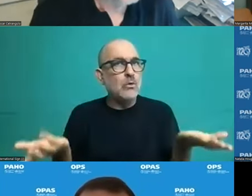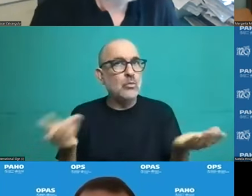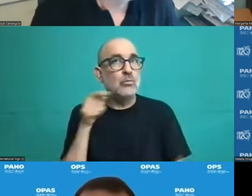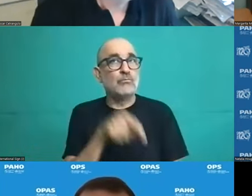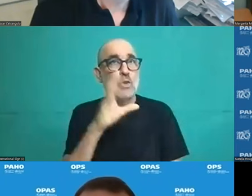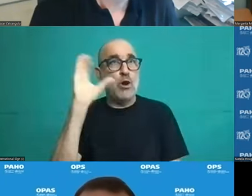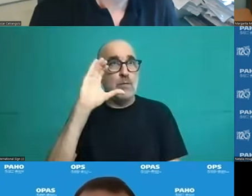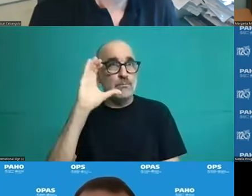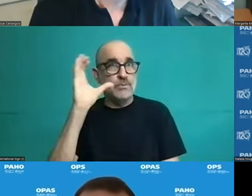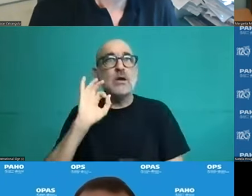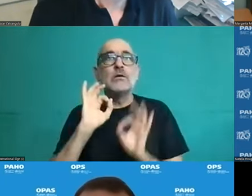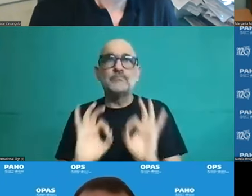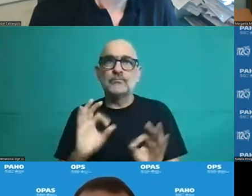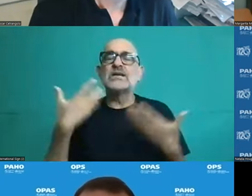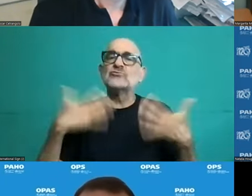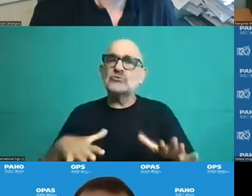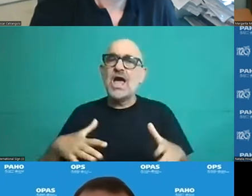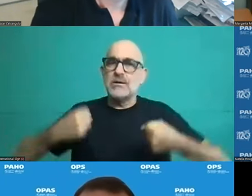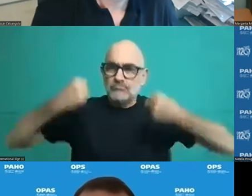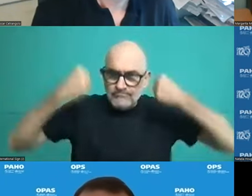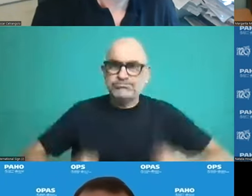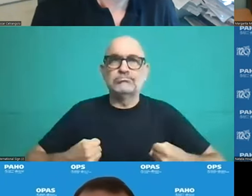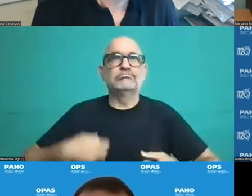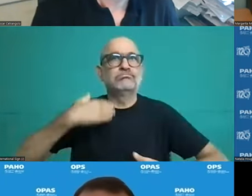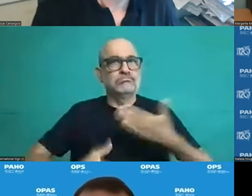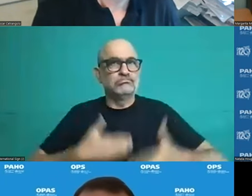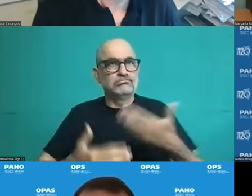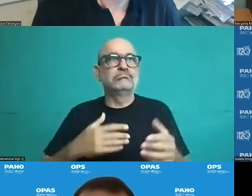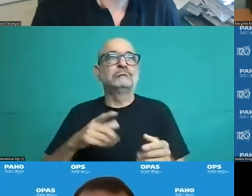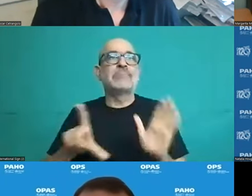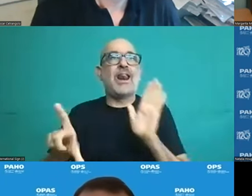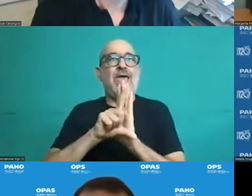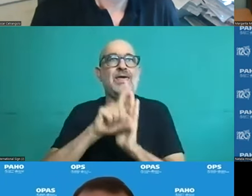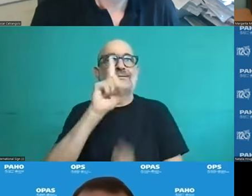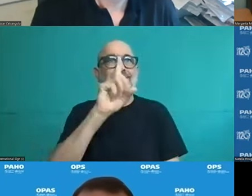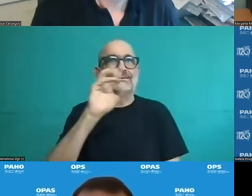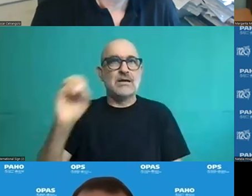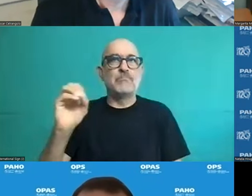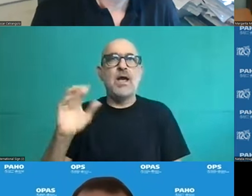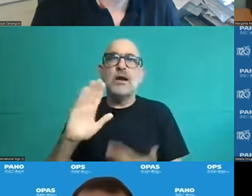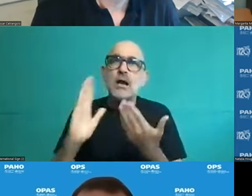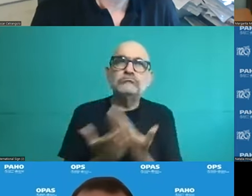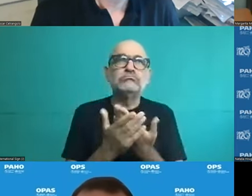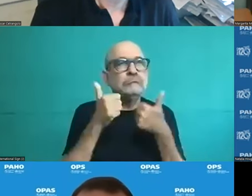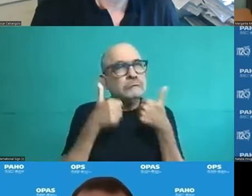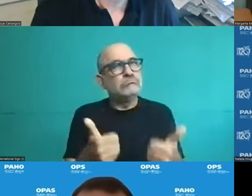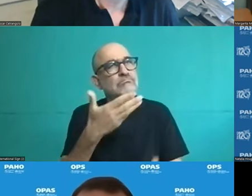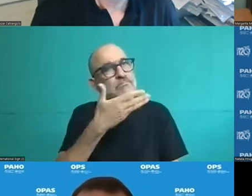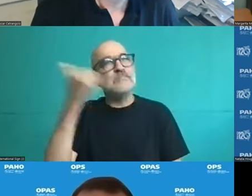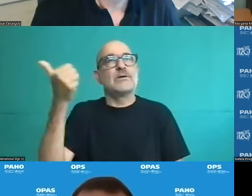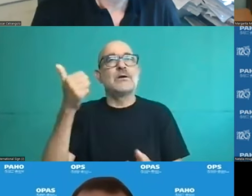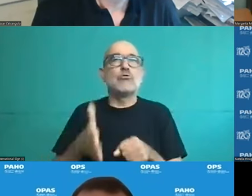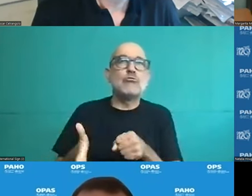health insurance, our coverage is above 98%, but this is not